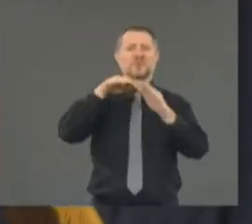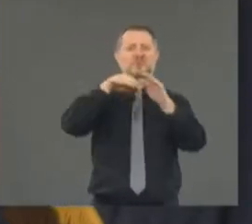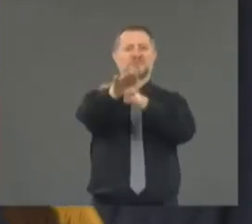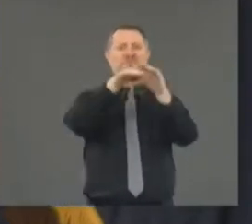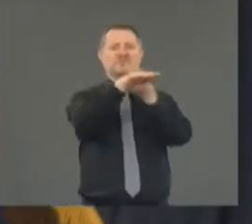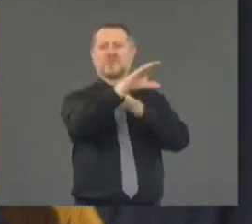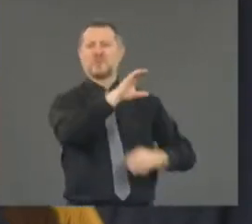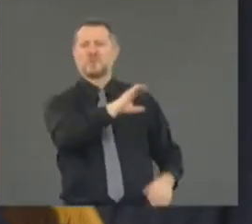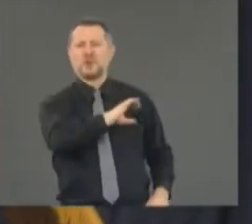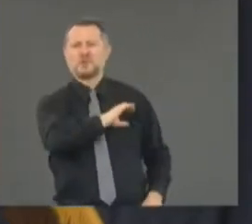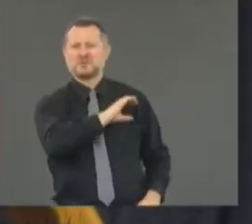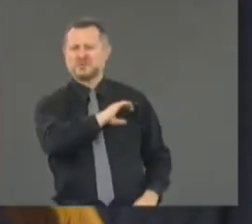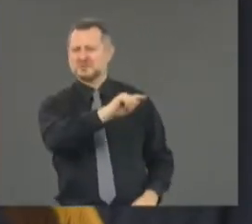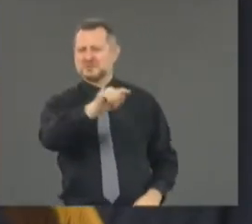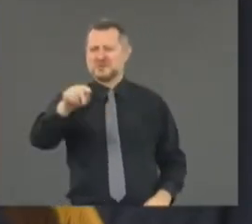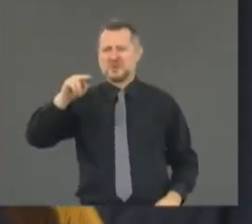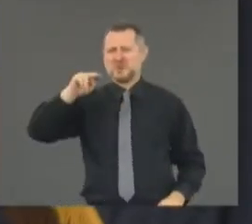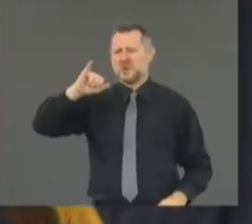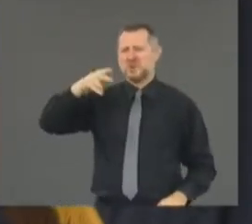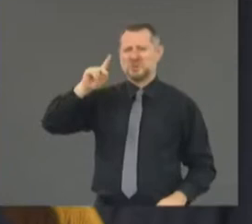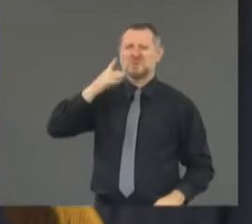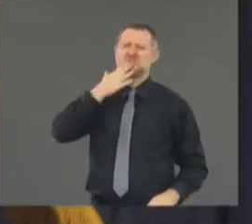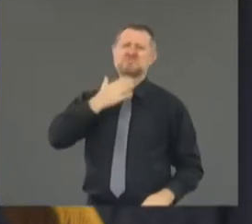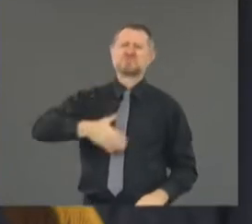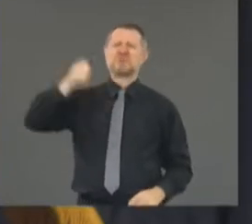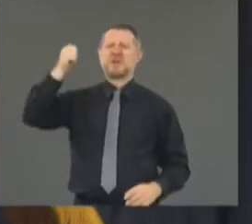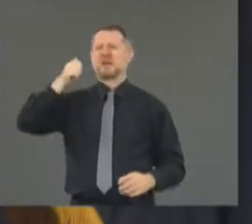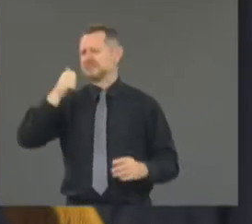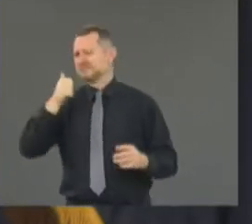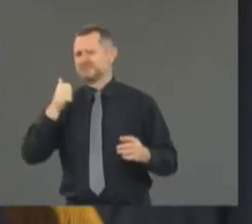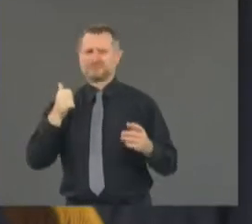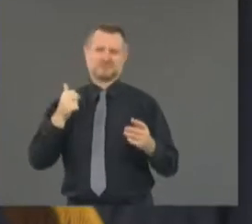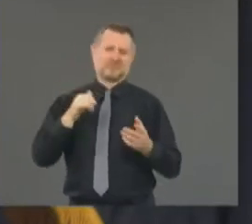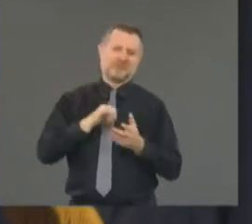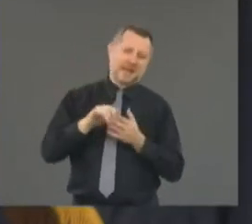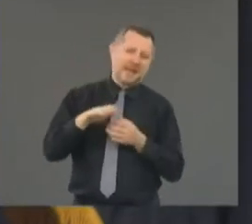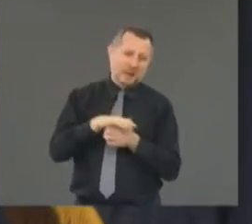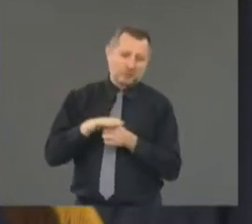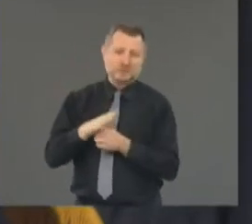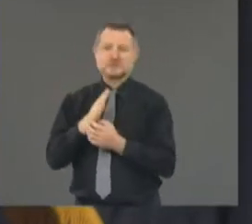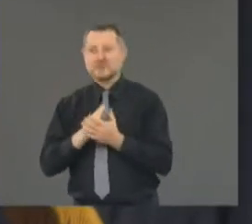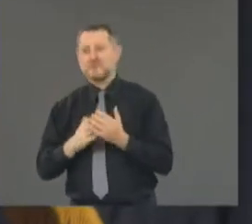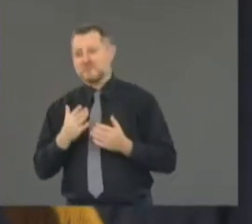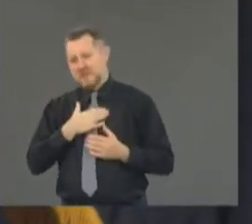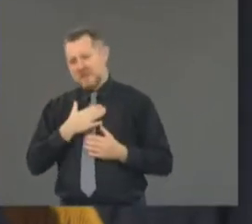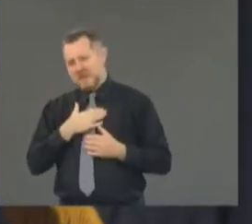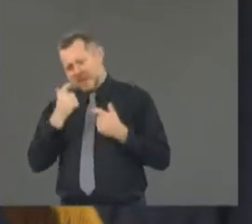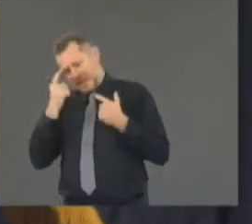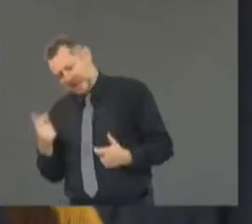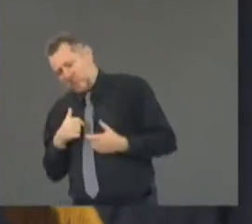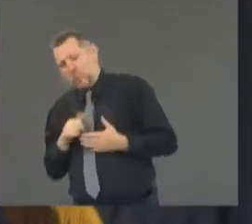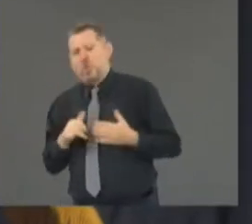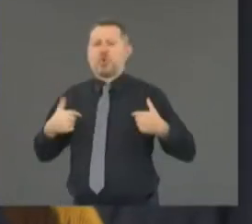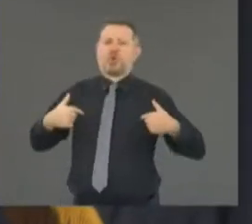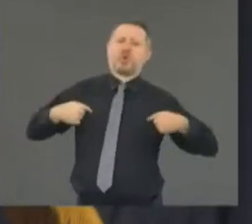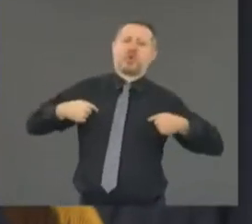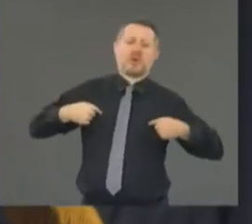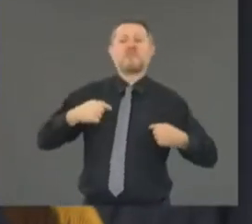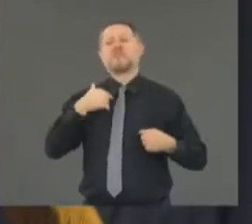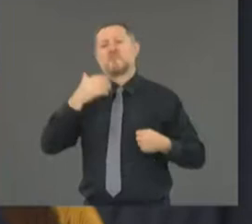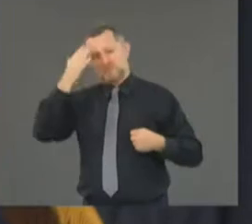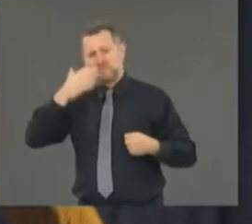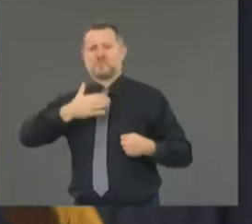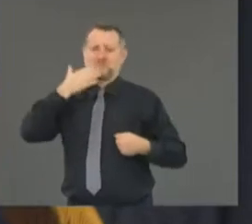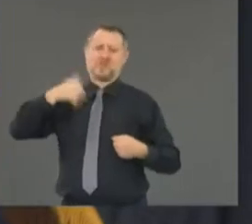It's the best, a little New York arrogance, but I believe it's the best, uh, police department in the country. Uh, and we